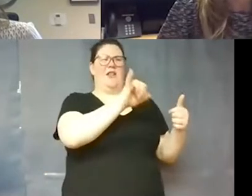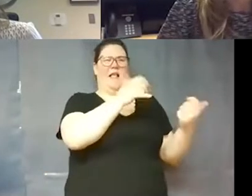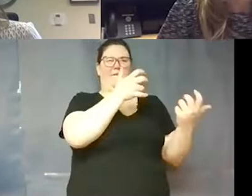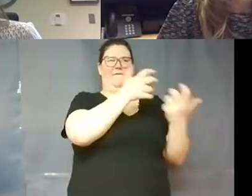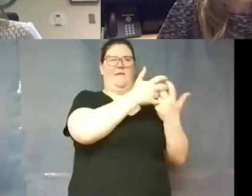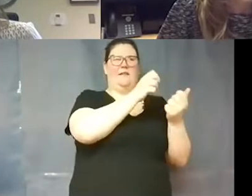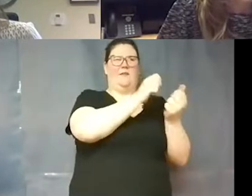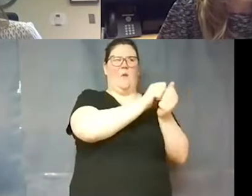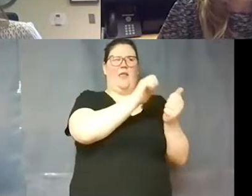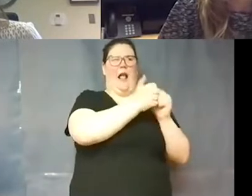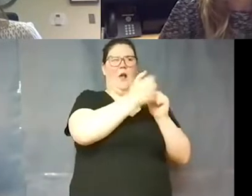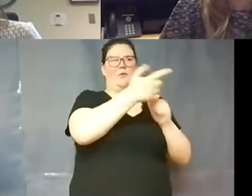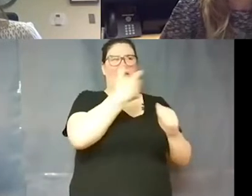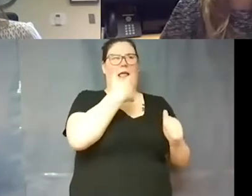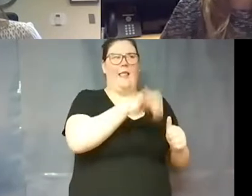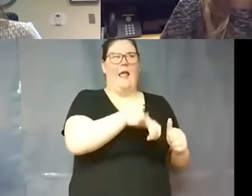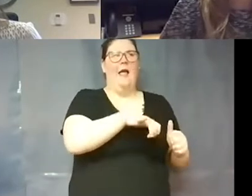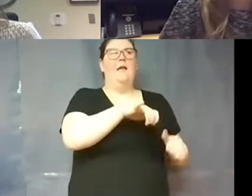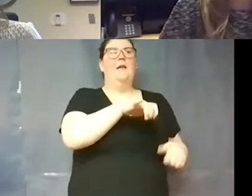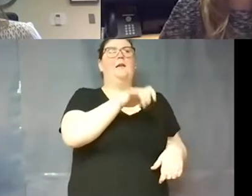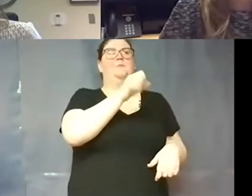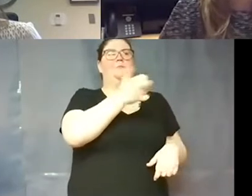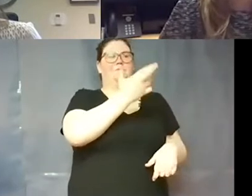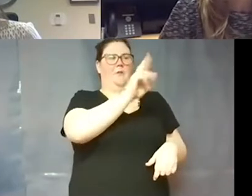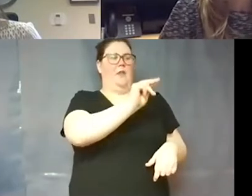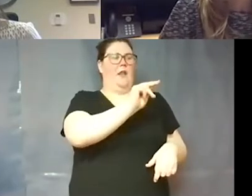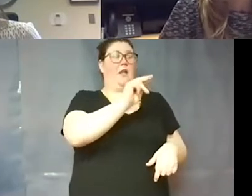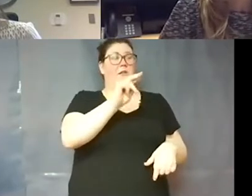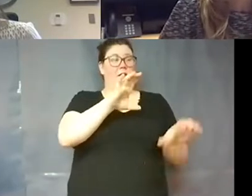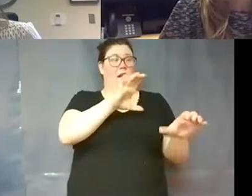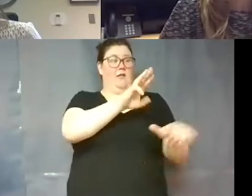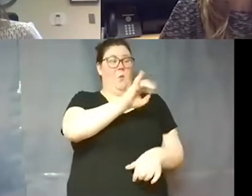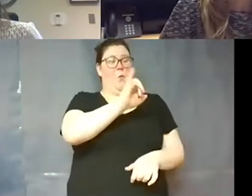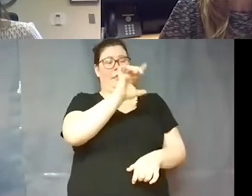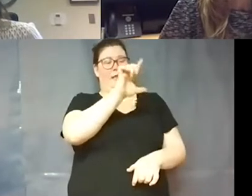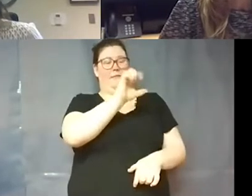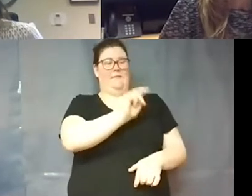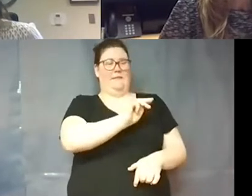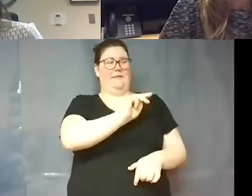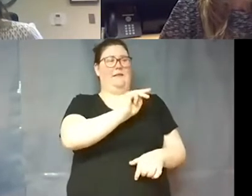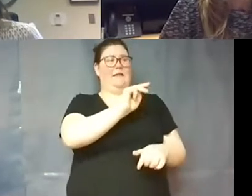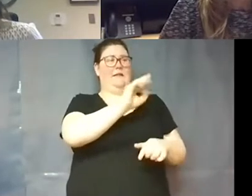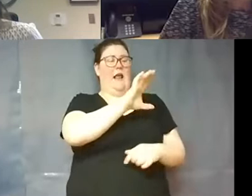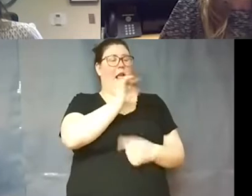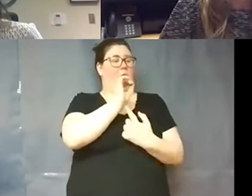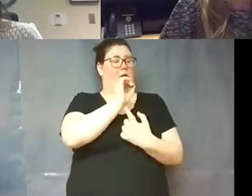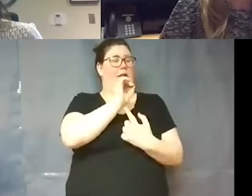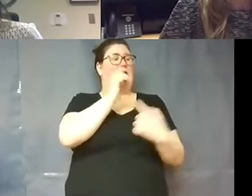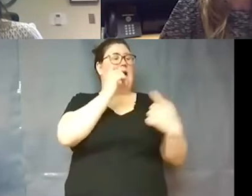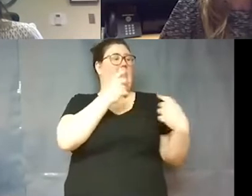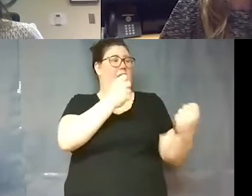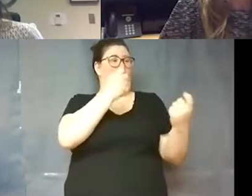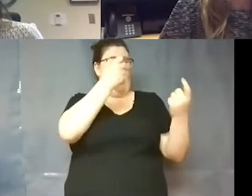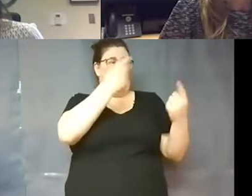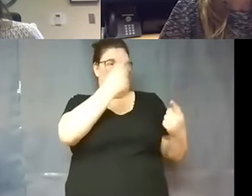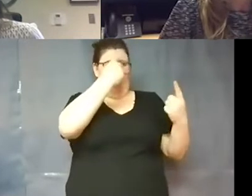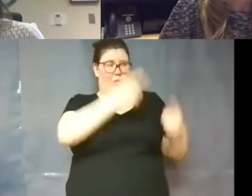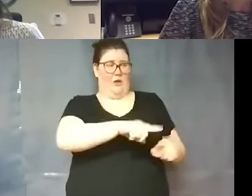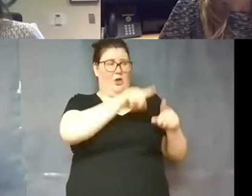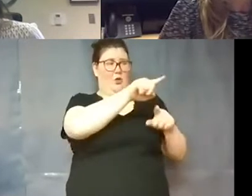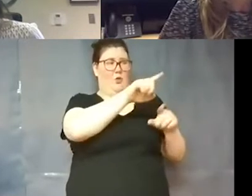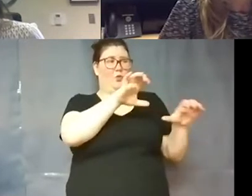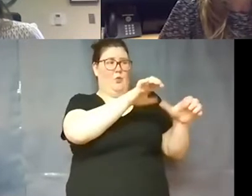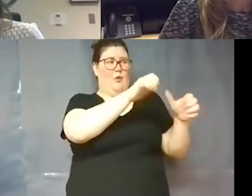set that up sharon and um it's does williamson county and cities health agree that you're doing all you can to keep students